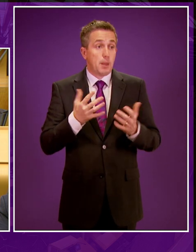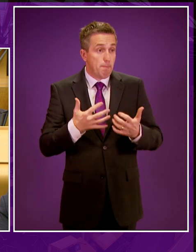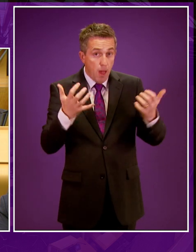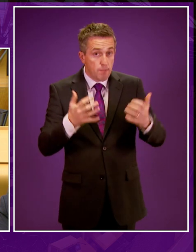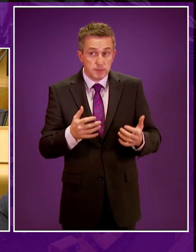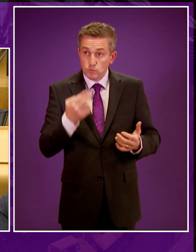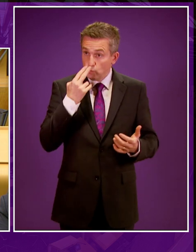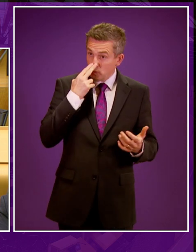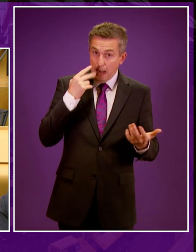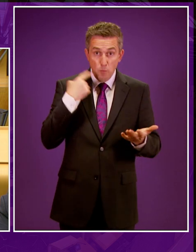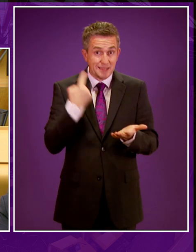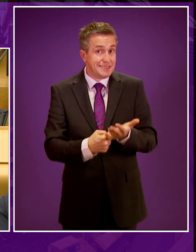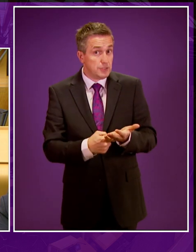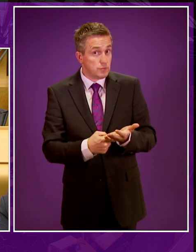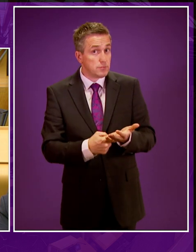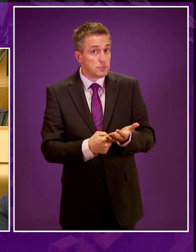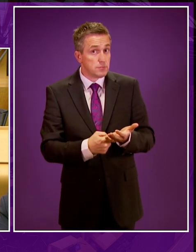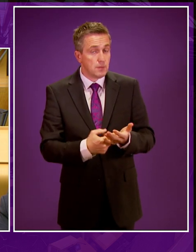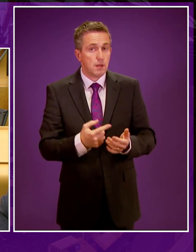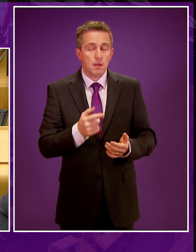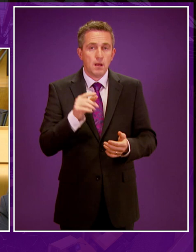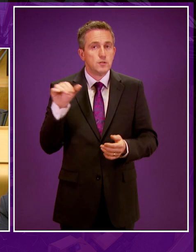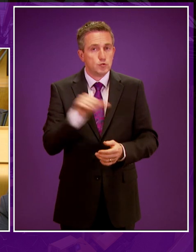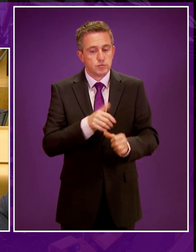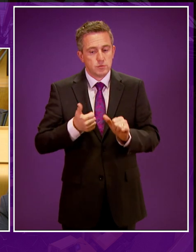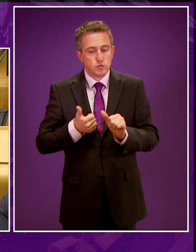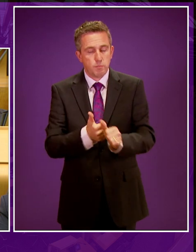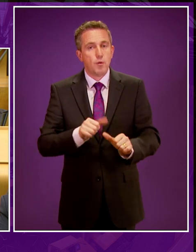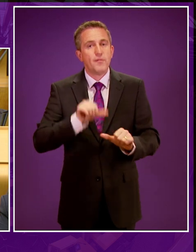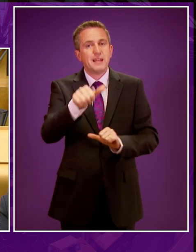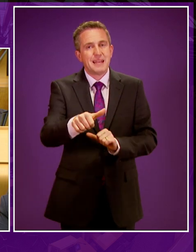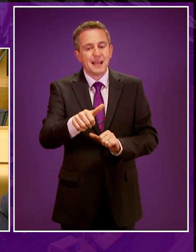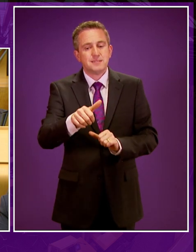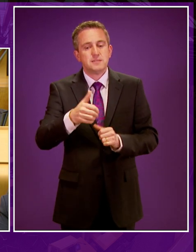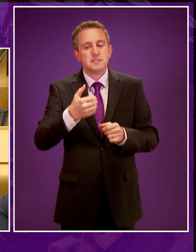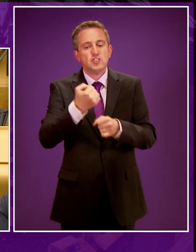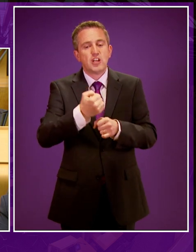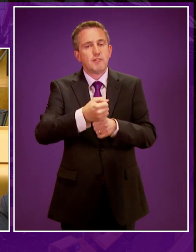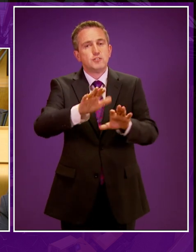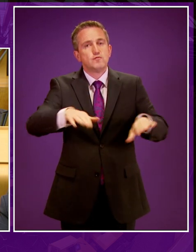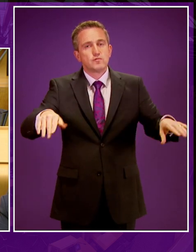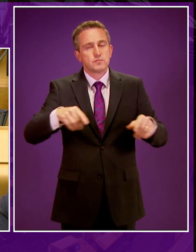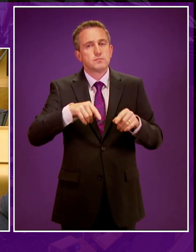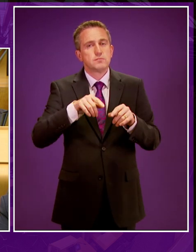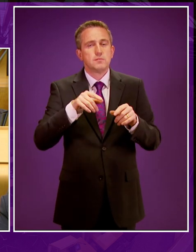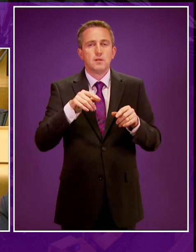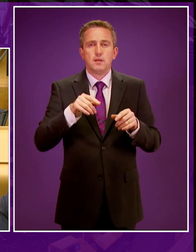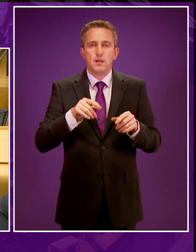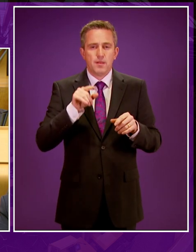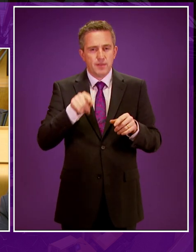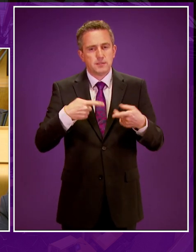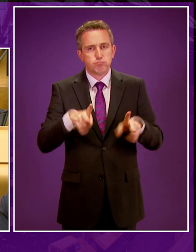Parliament will make tonight is a move in favour of the next generation, as well as the benefit of the status quo. It is a move